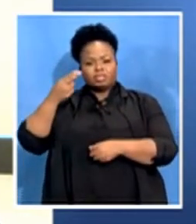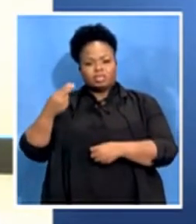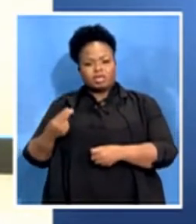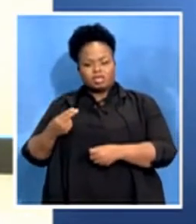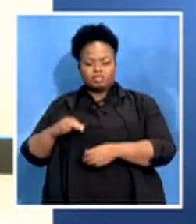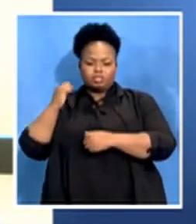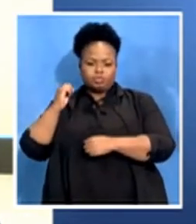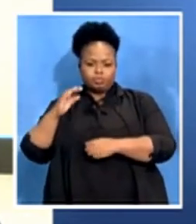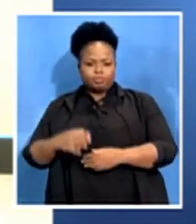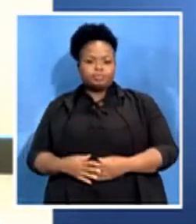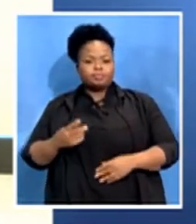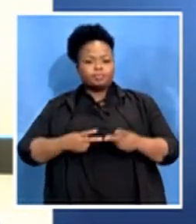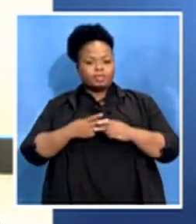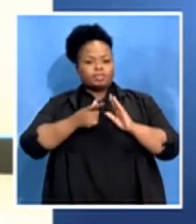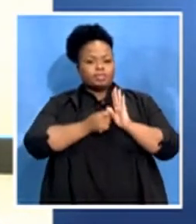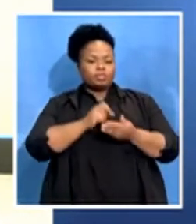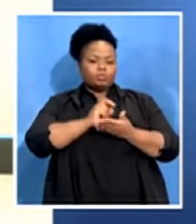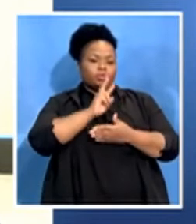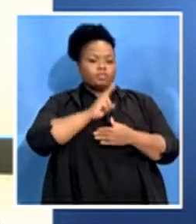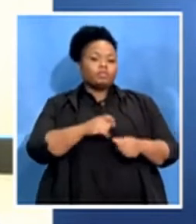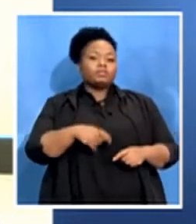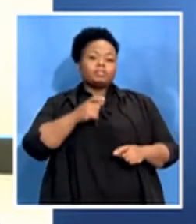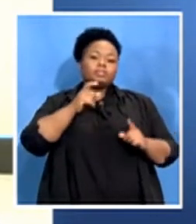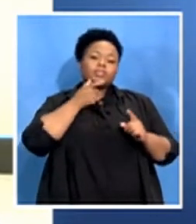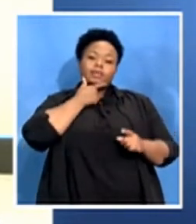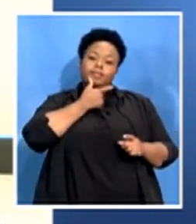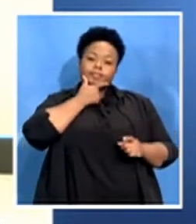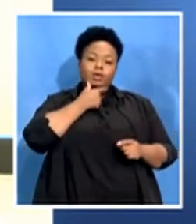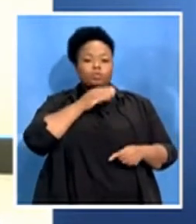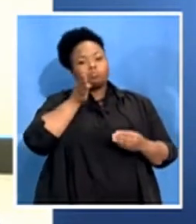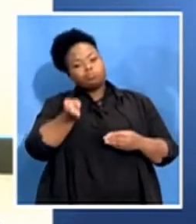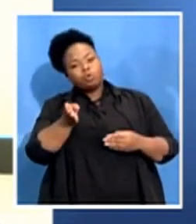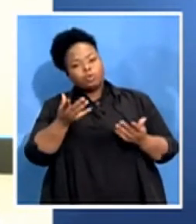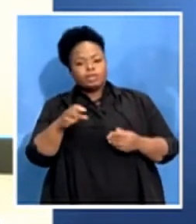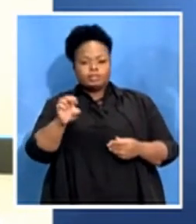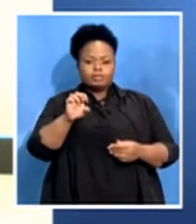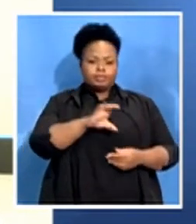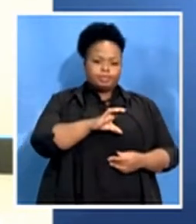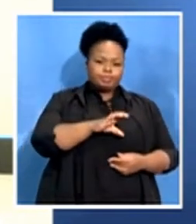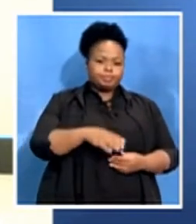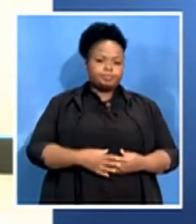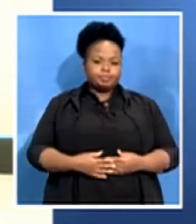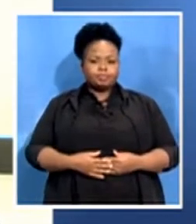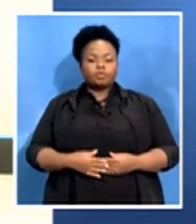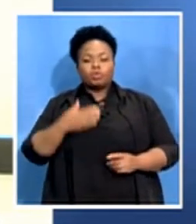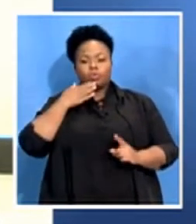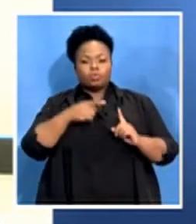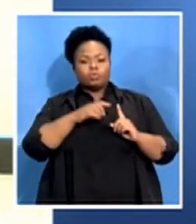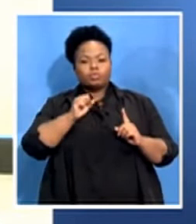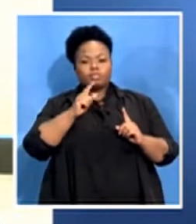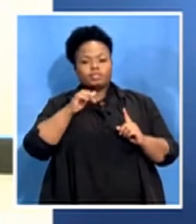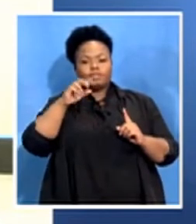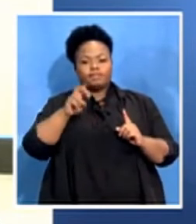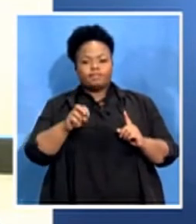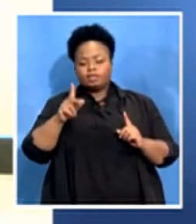of December we are going to the eastern cape where for steve kegane as well as baptism learning in school are